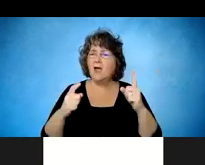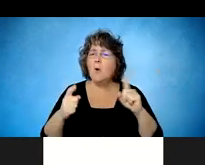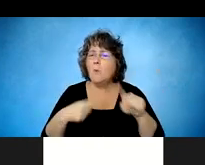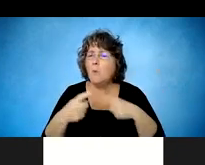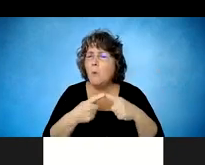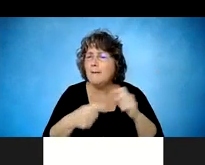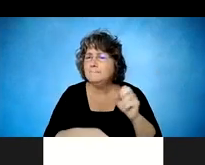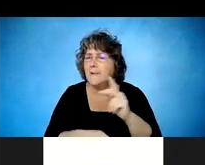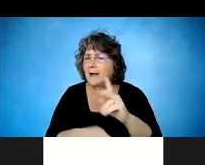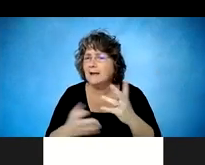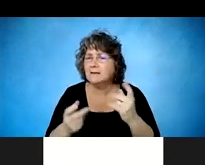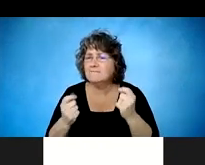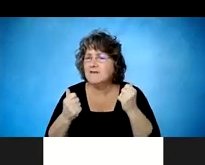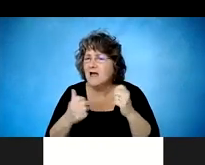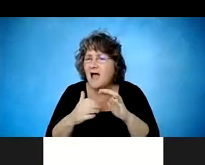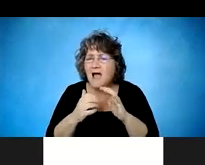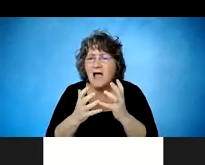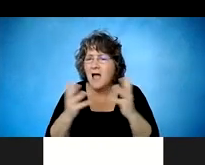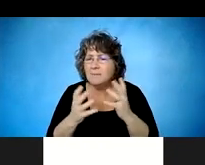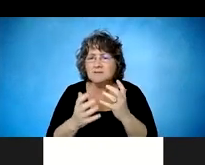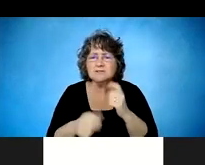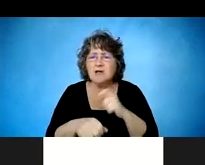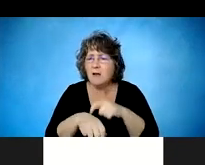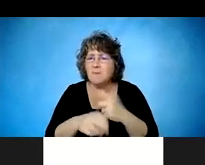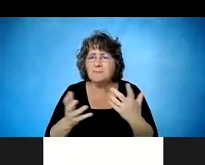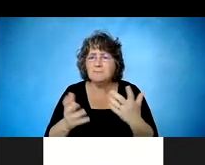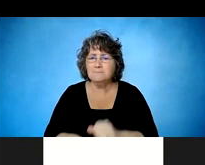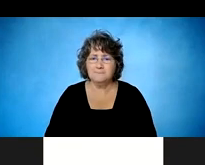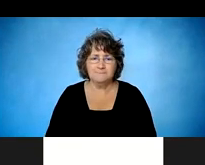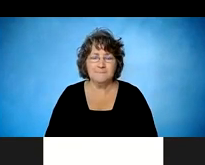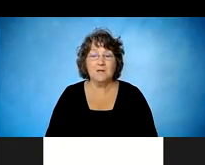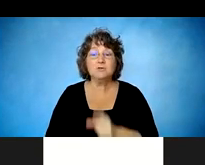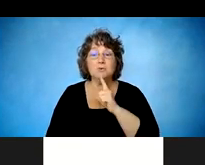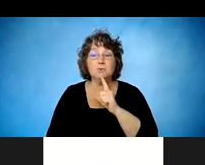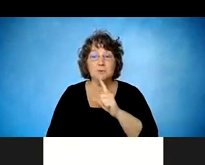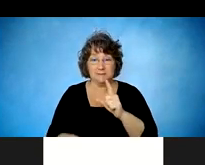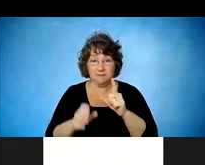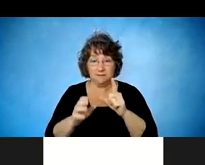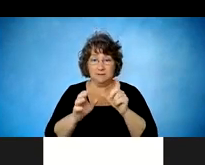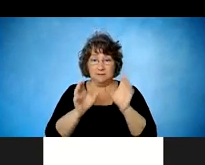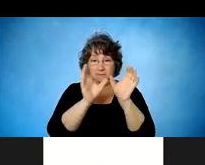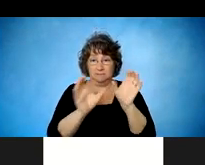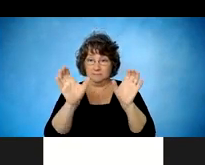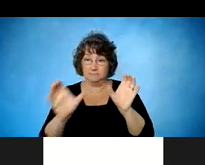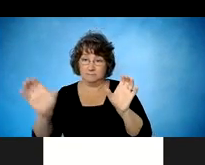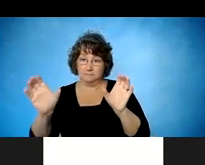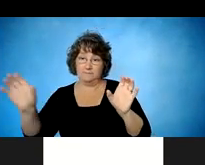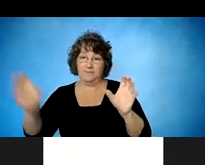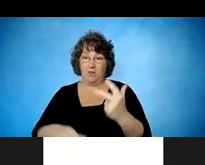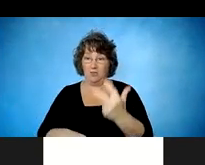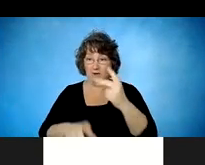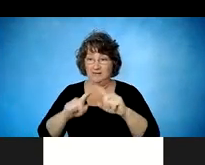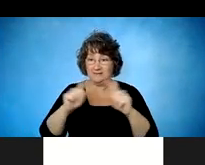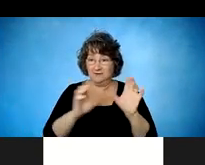right, um, we break this down into three different categories. Um, for all of our, our patients with spinal cord